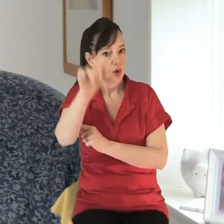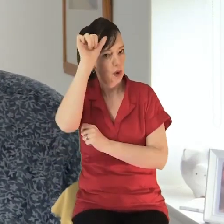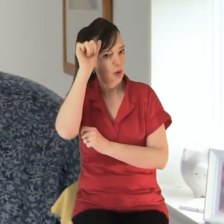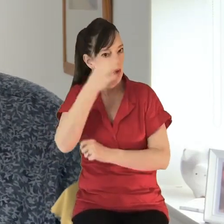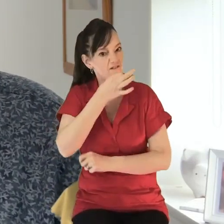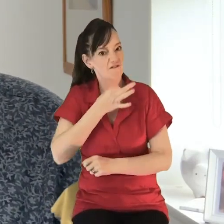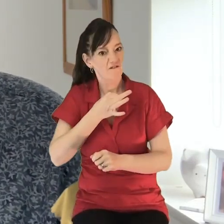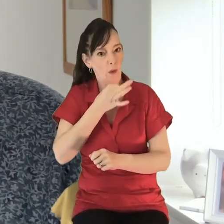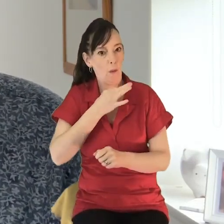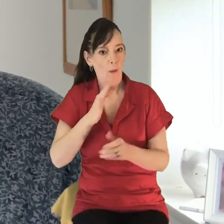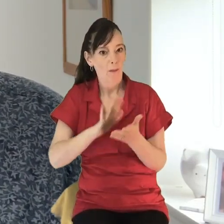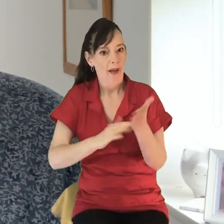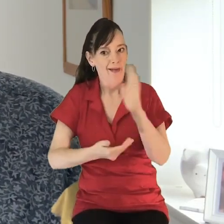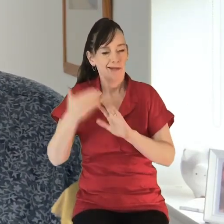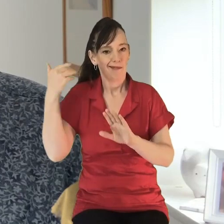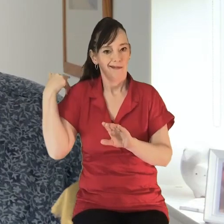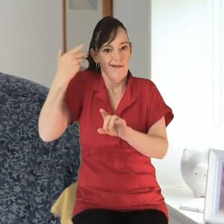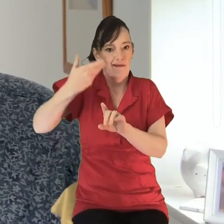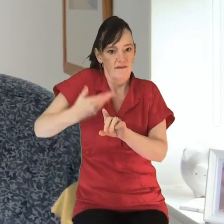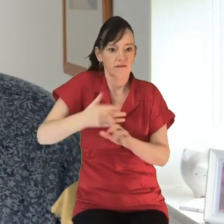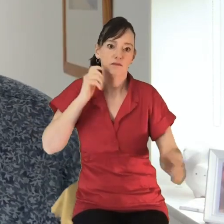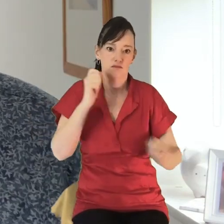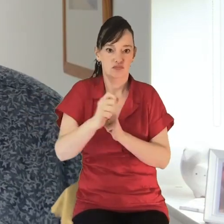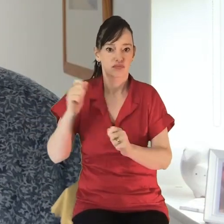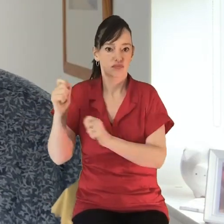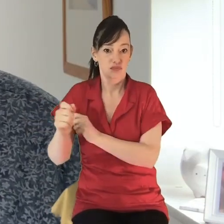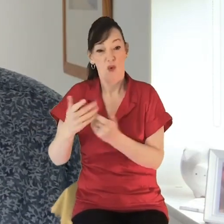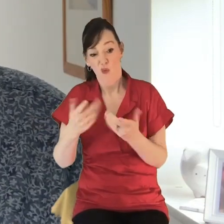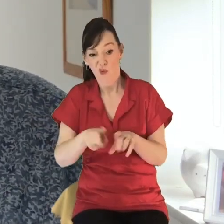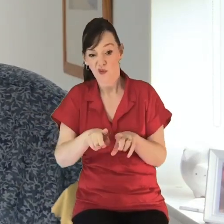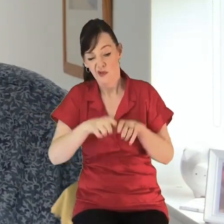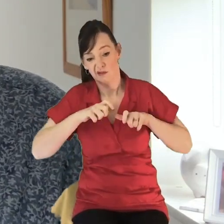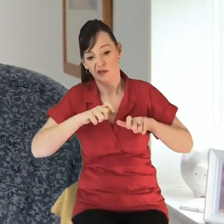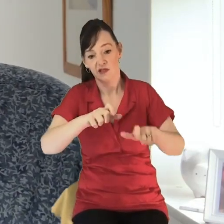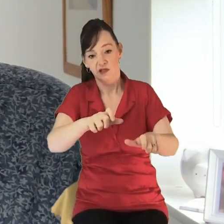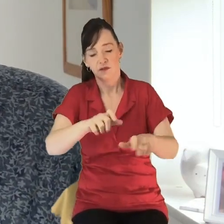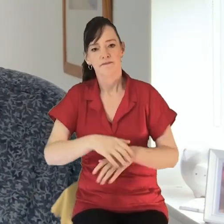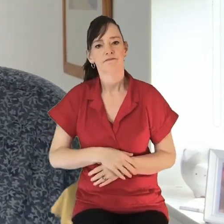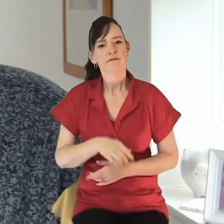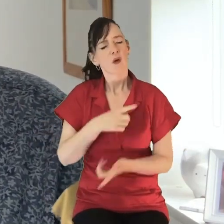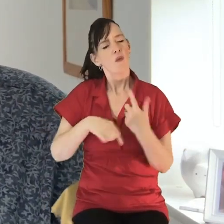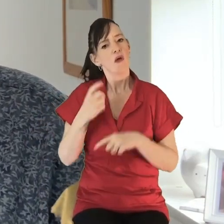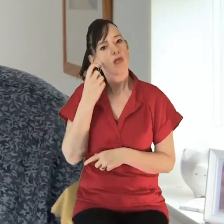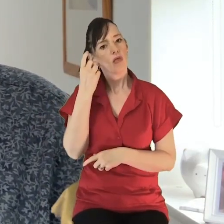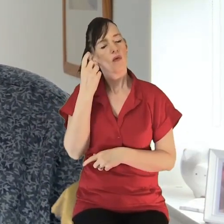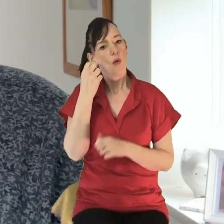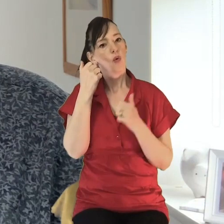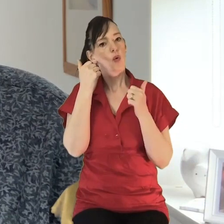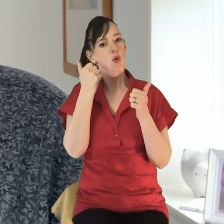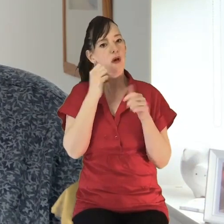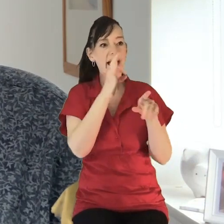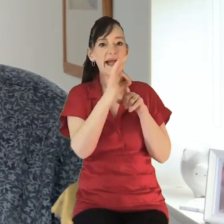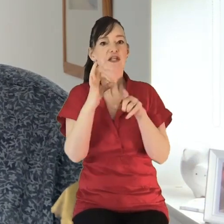and we're all continuing to experience it. And we thought it would be great to interview three people who are ministering